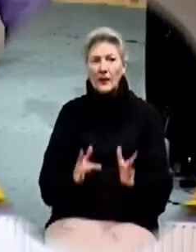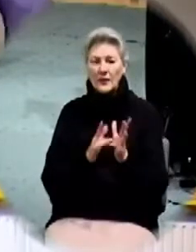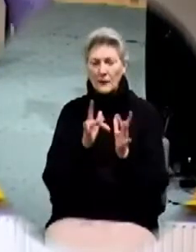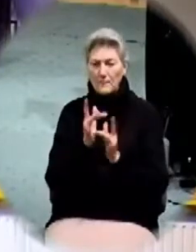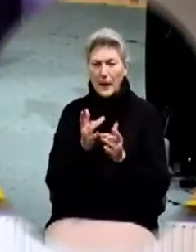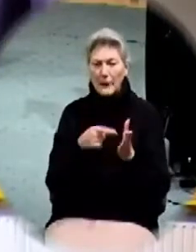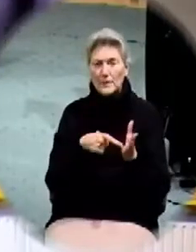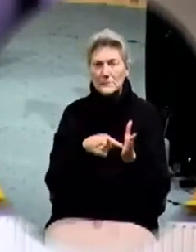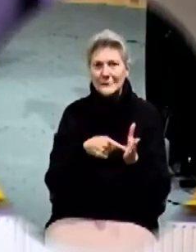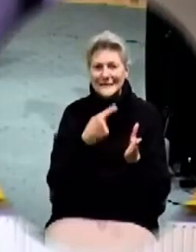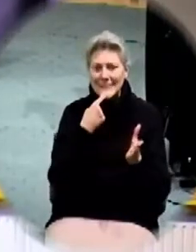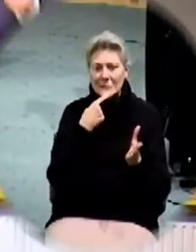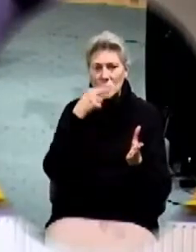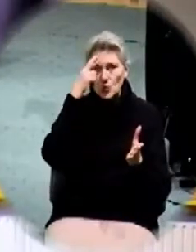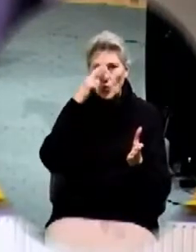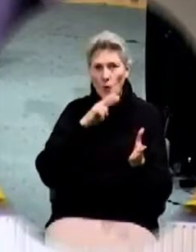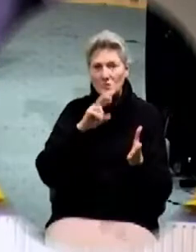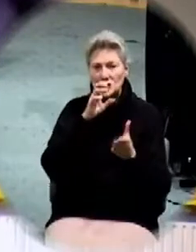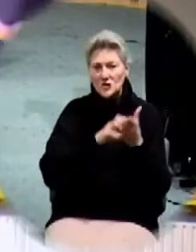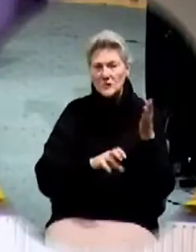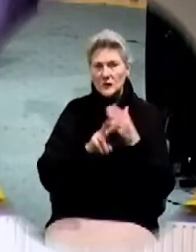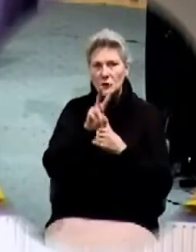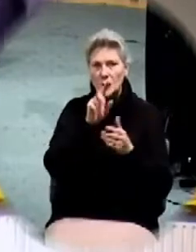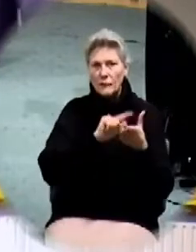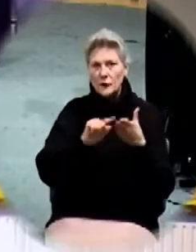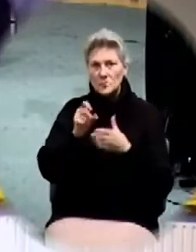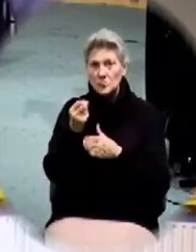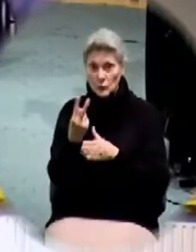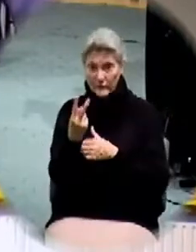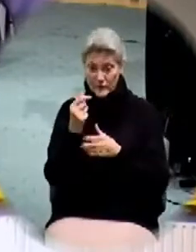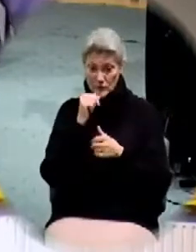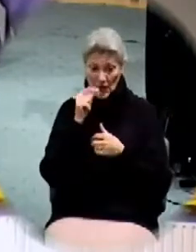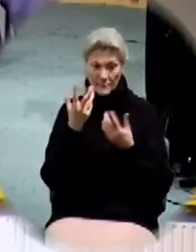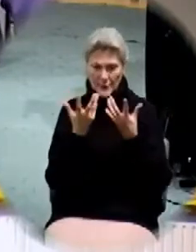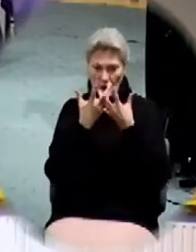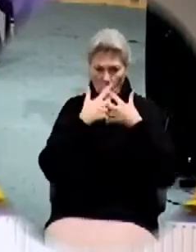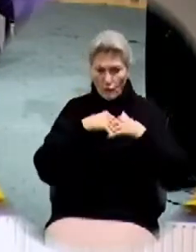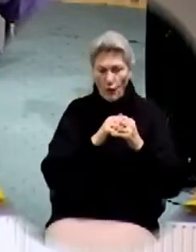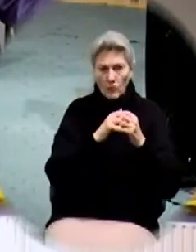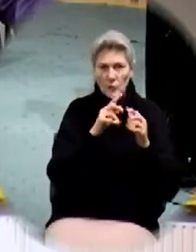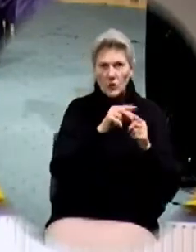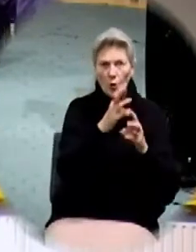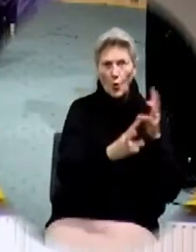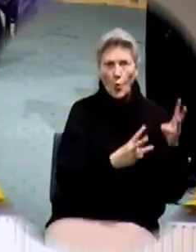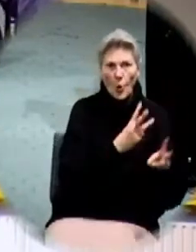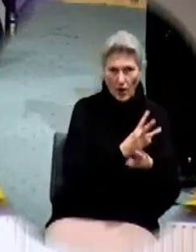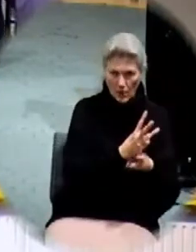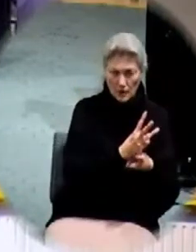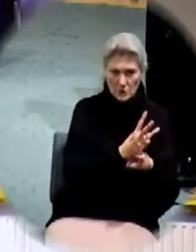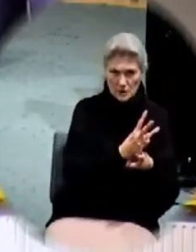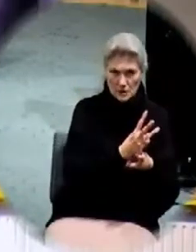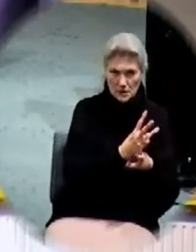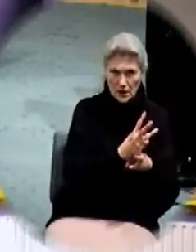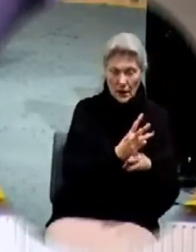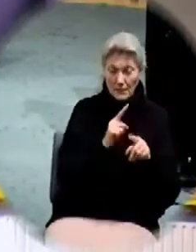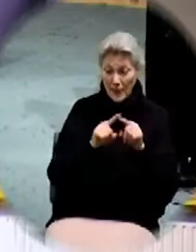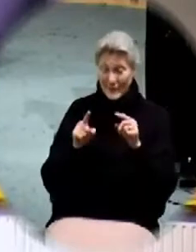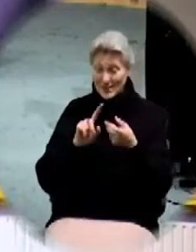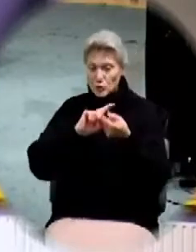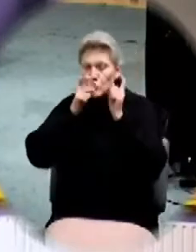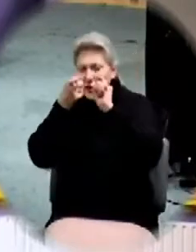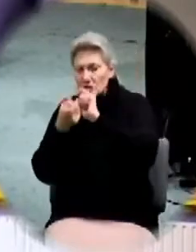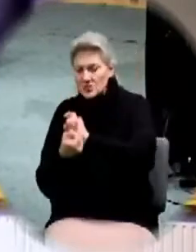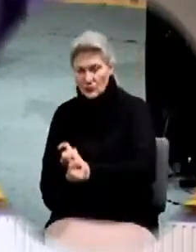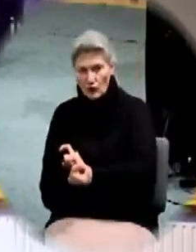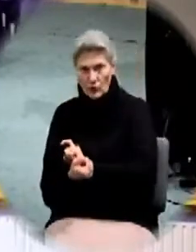in Romans chapter 2 verse 12 and be not conformed to this world sorry chapter 12 verse 2 and be not conformed to this world but